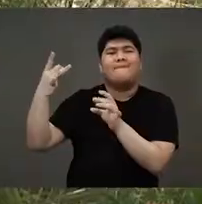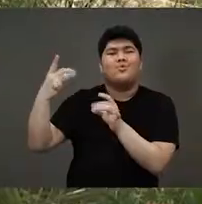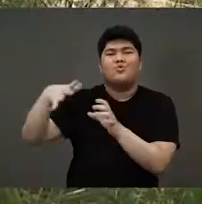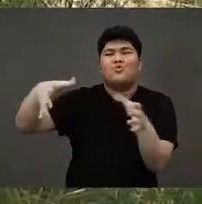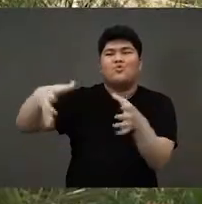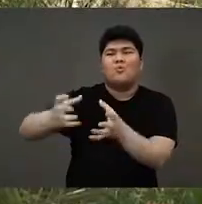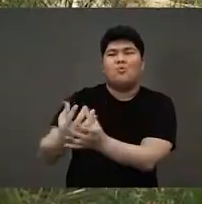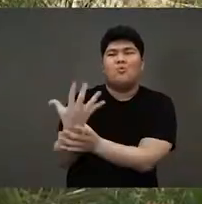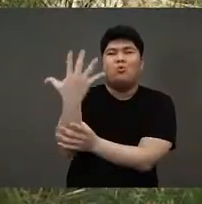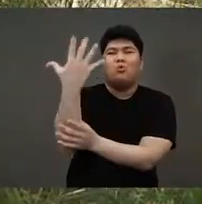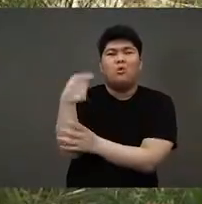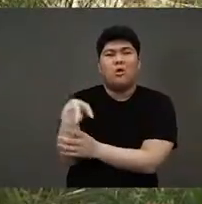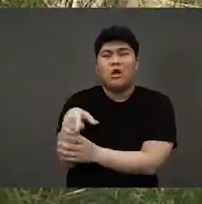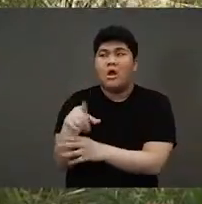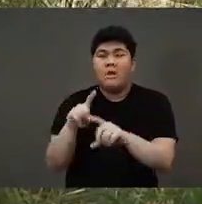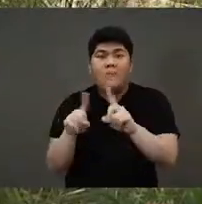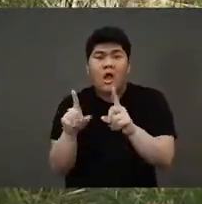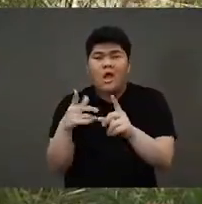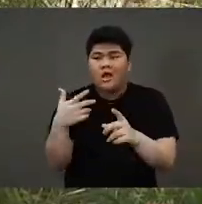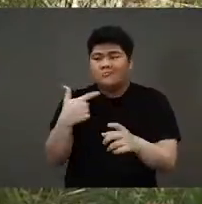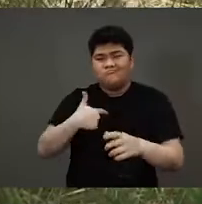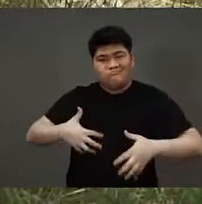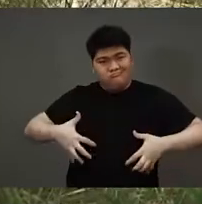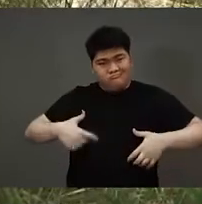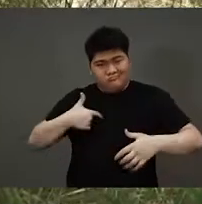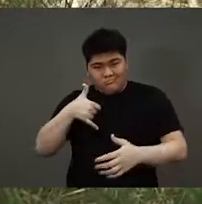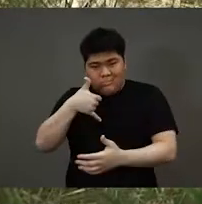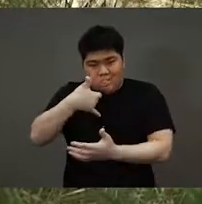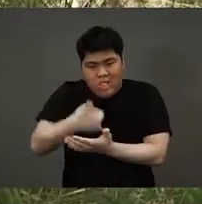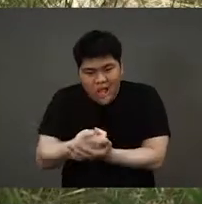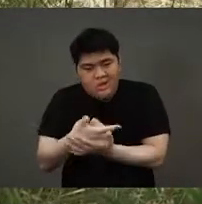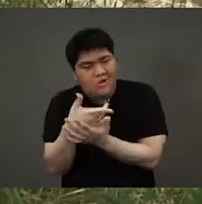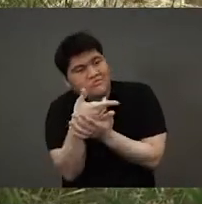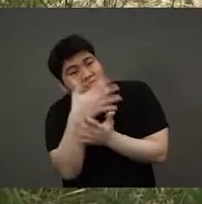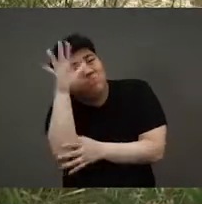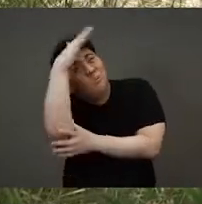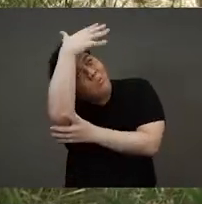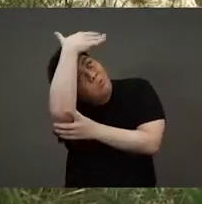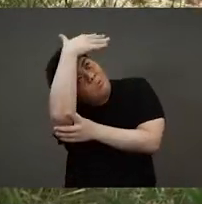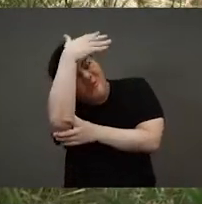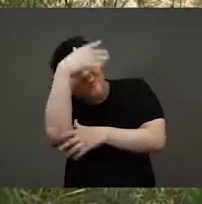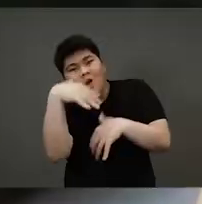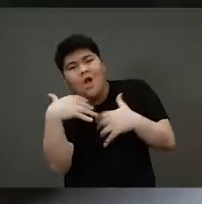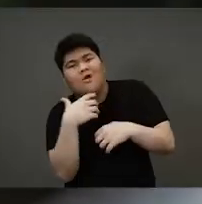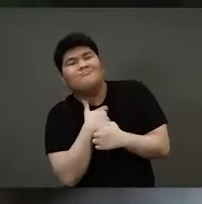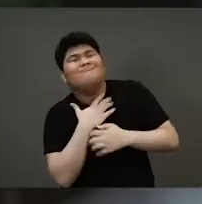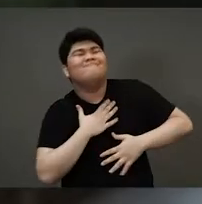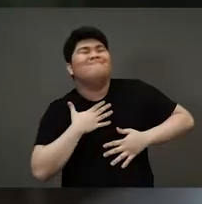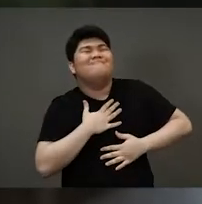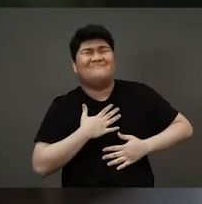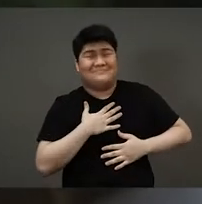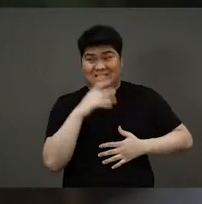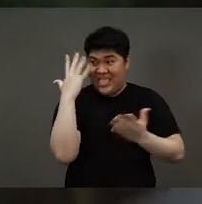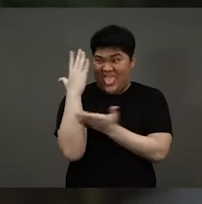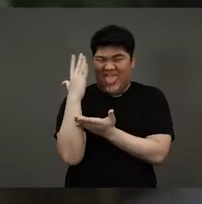Oh, but monkey, he loved to lie down underneath the shade of the beautiful bamboo grove. He didn't want to cut